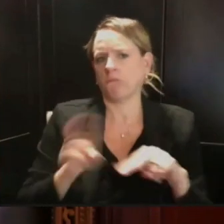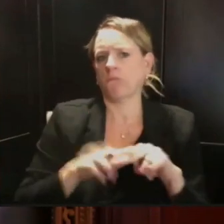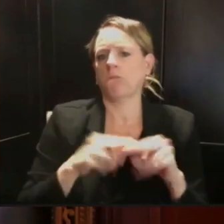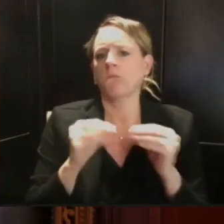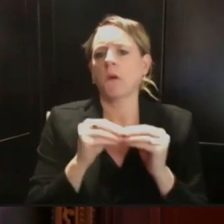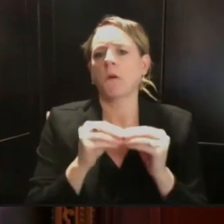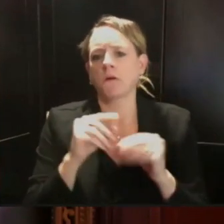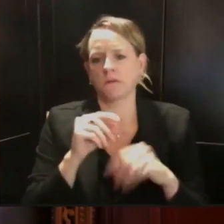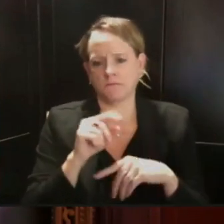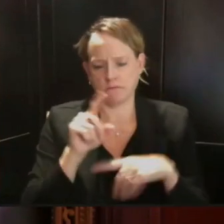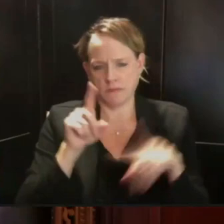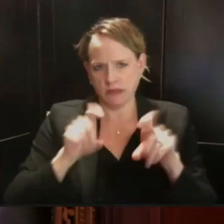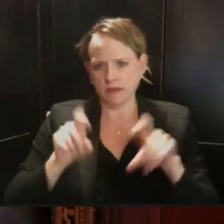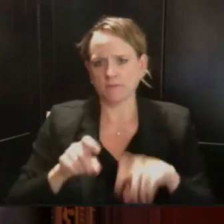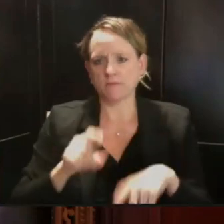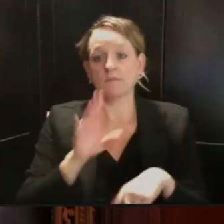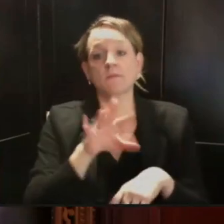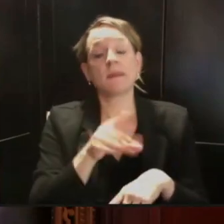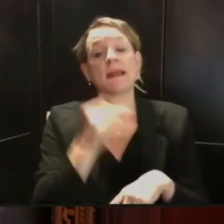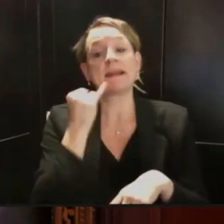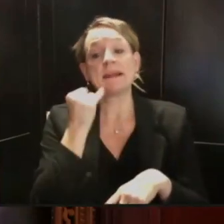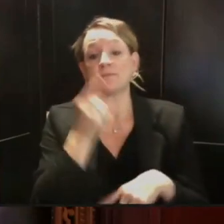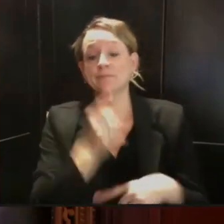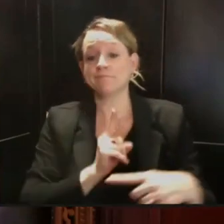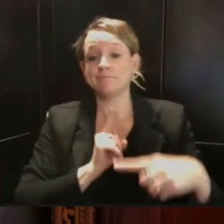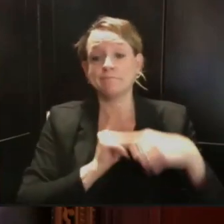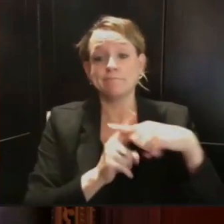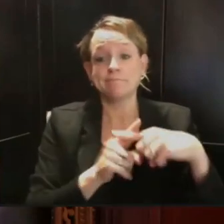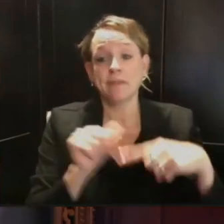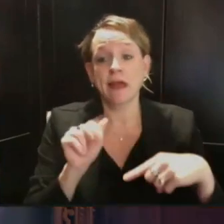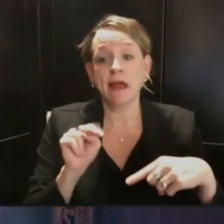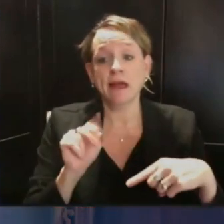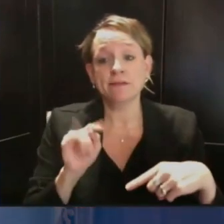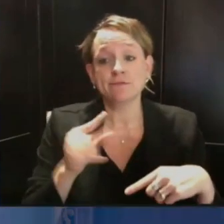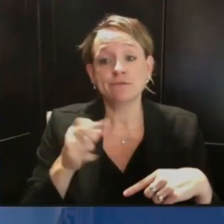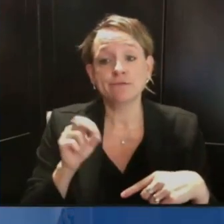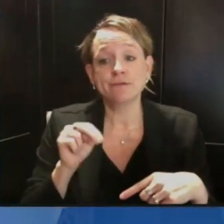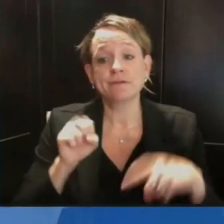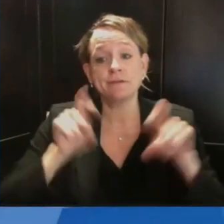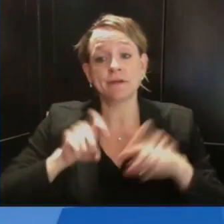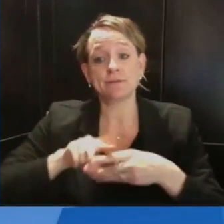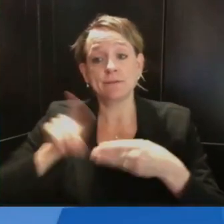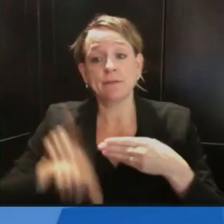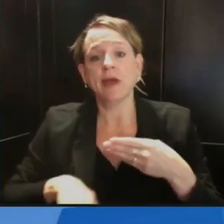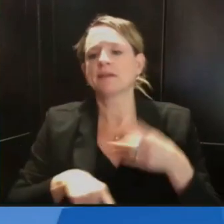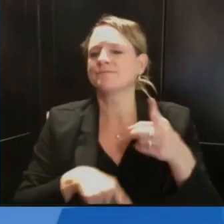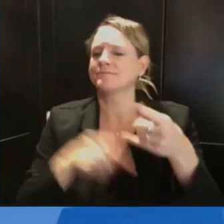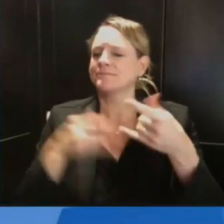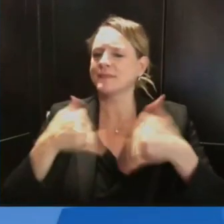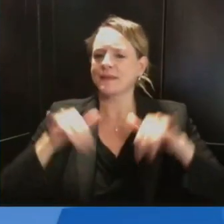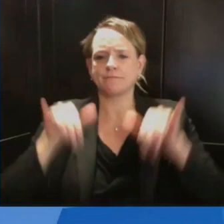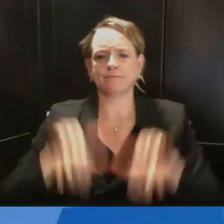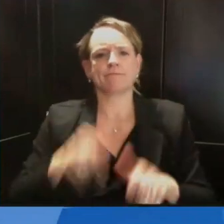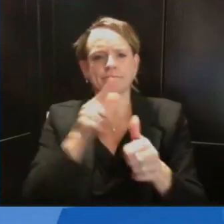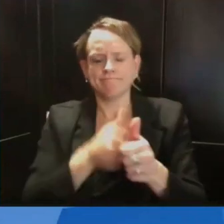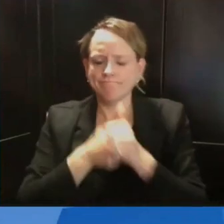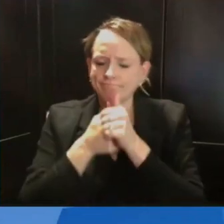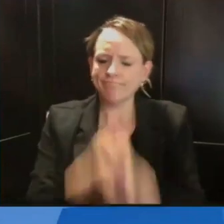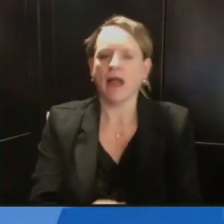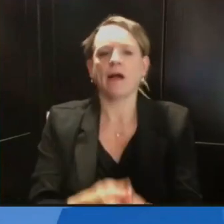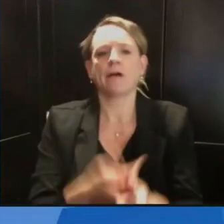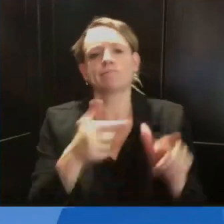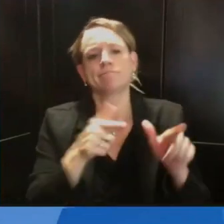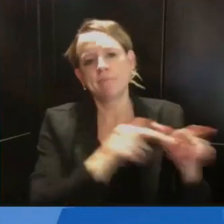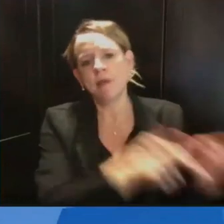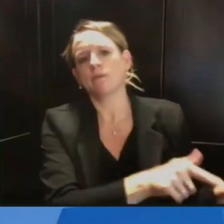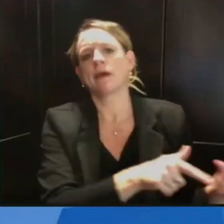positive molecular tests do. Thank you, Sean. Now to Sierra Trojan from FOX 11